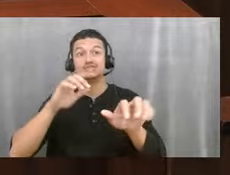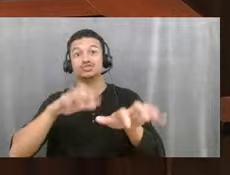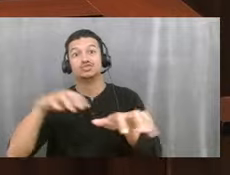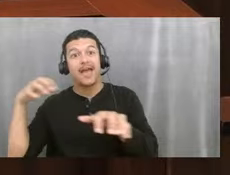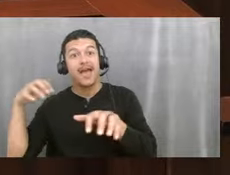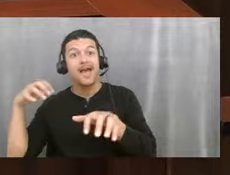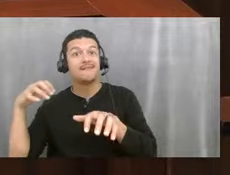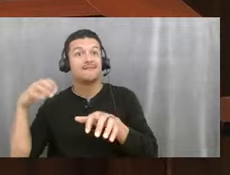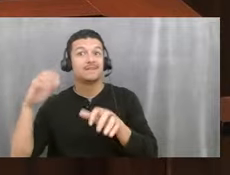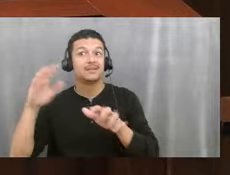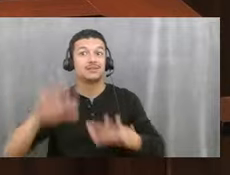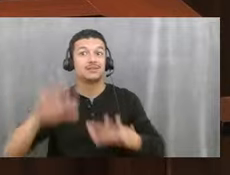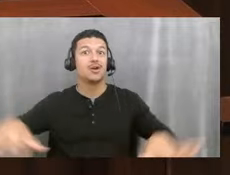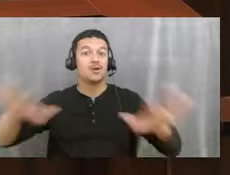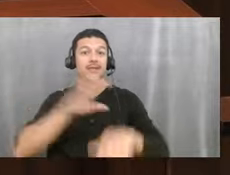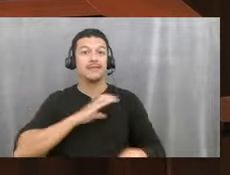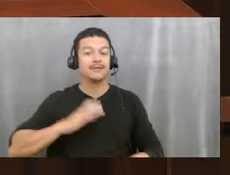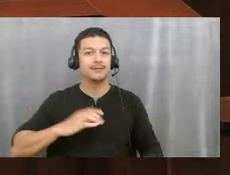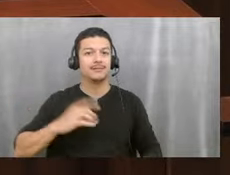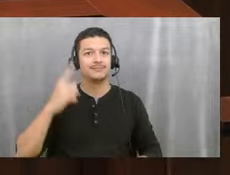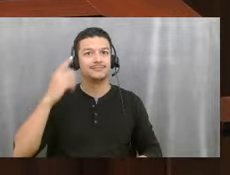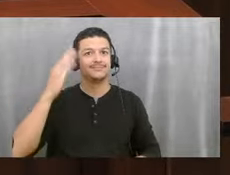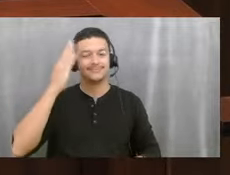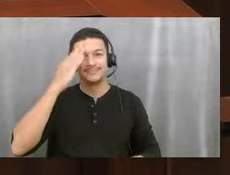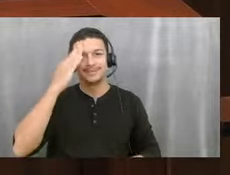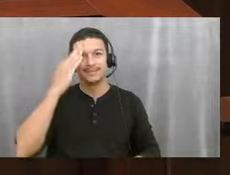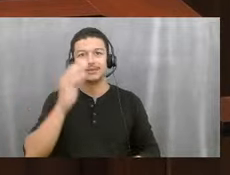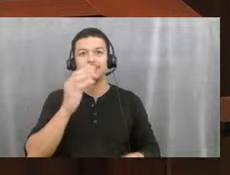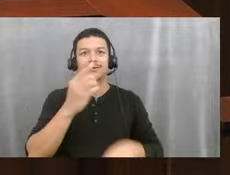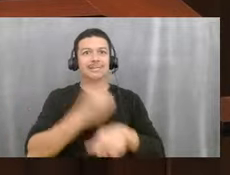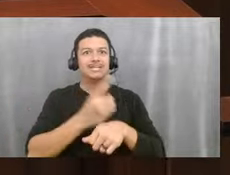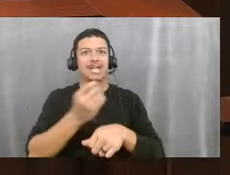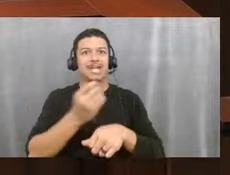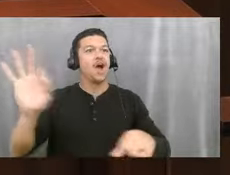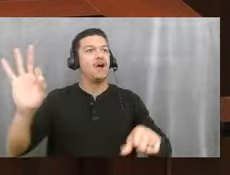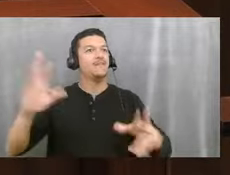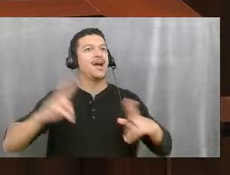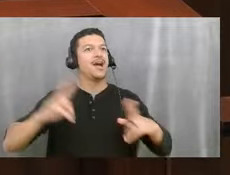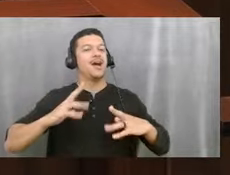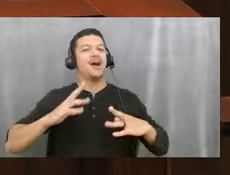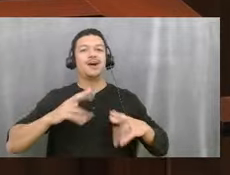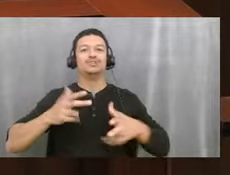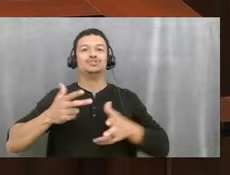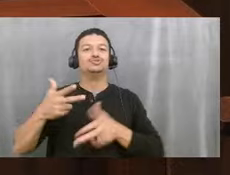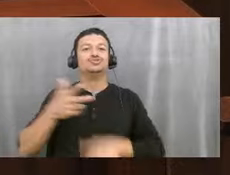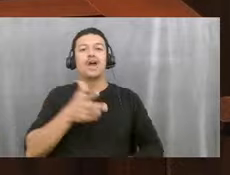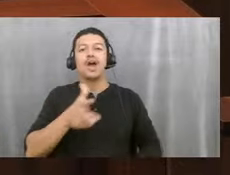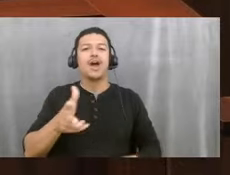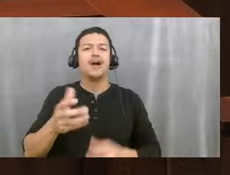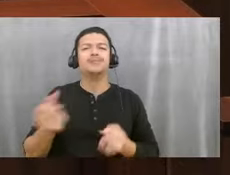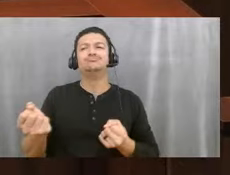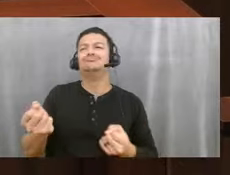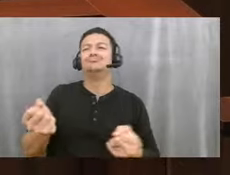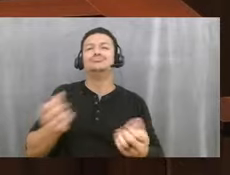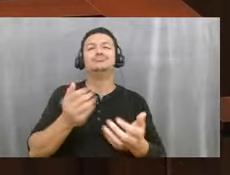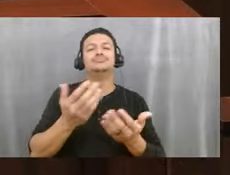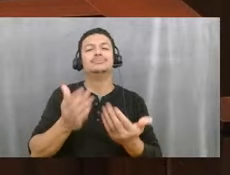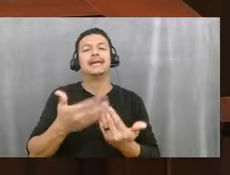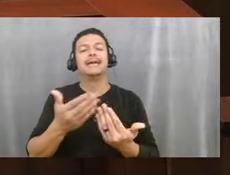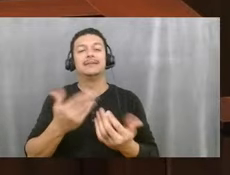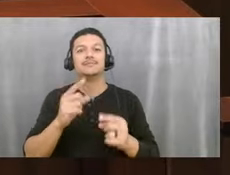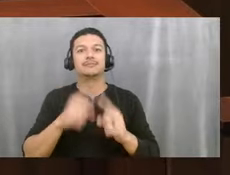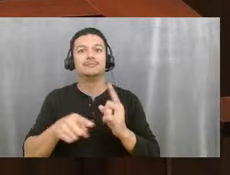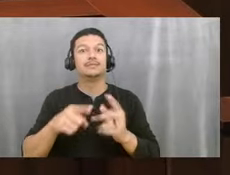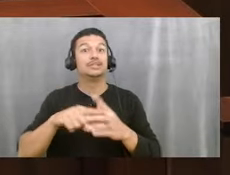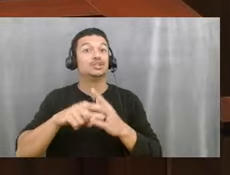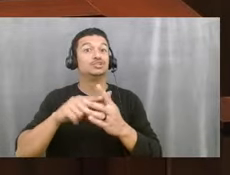when we have a day off, it's amazing to drive around. And then when schools are in session, everything kind of is up in the air. So I think that's all going to shift